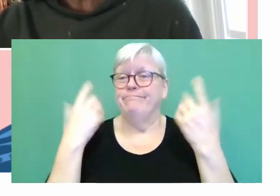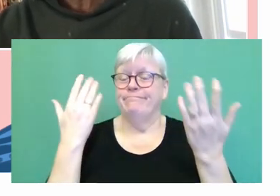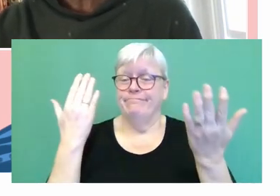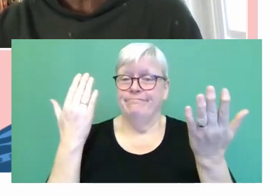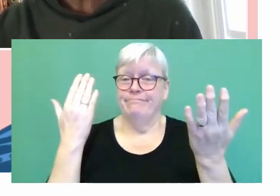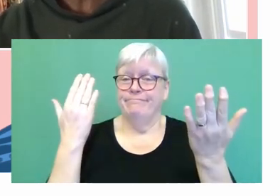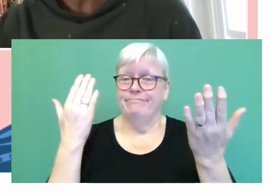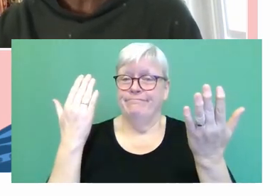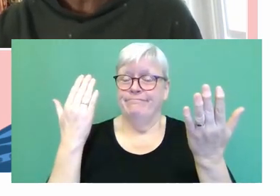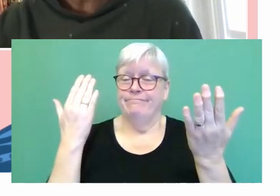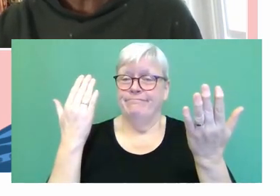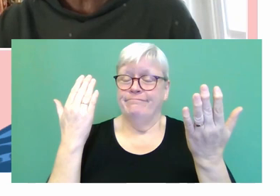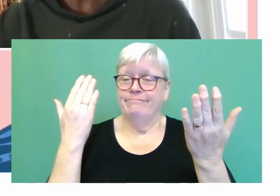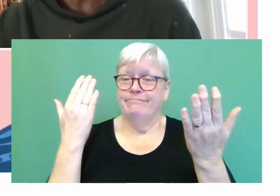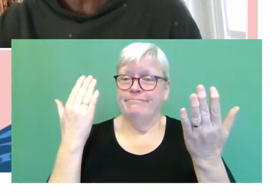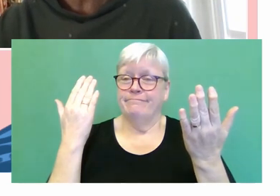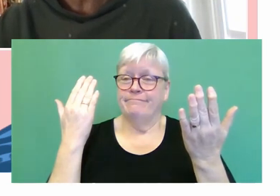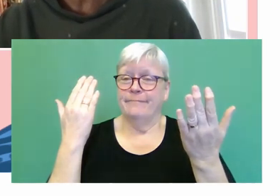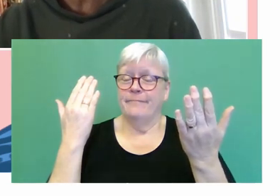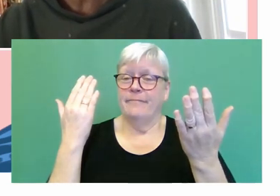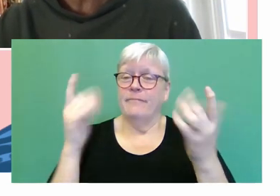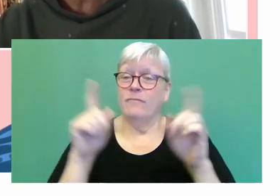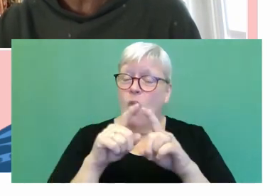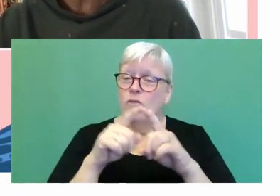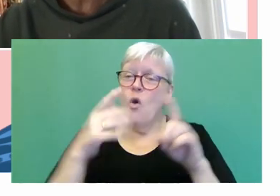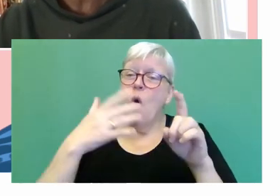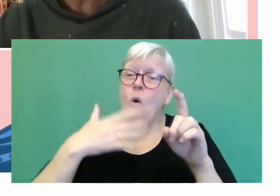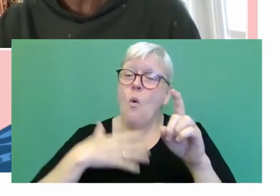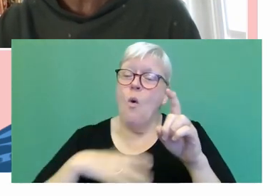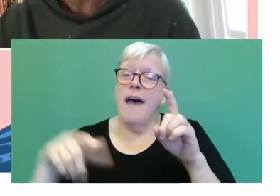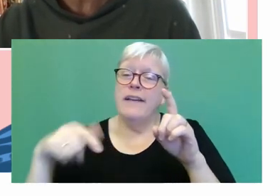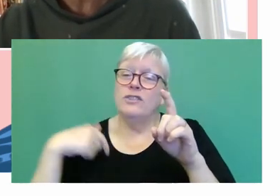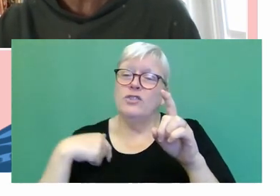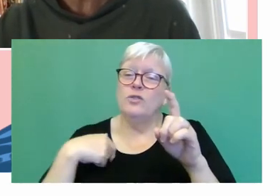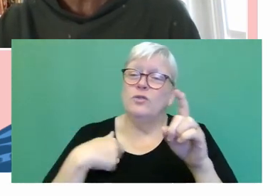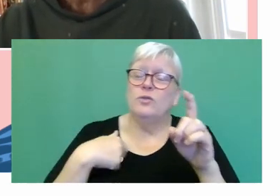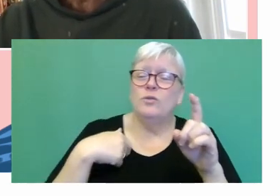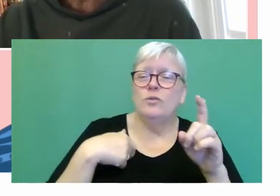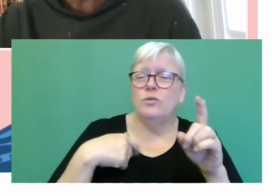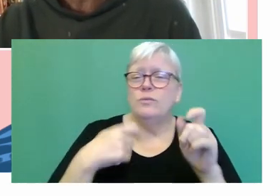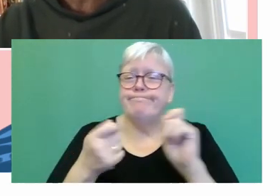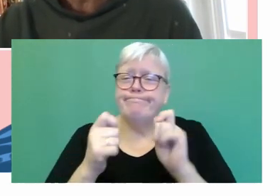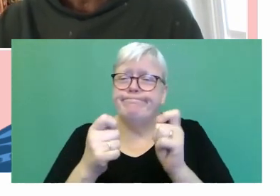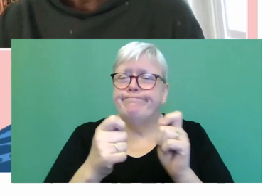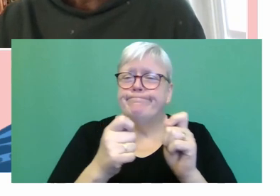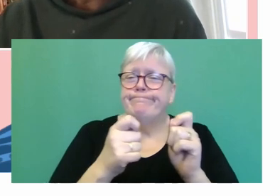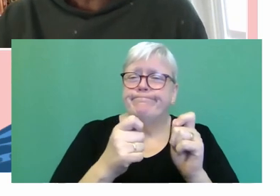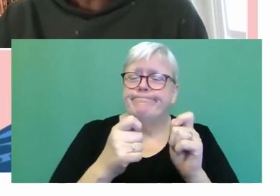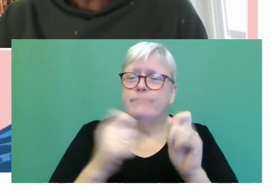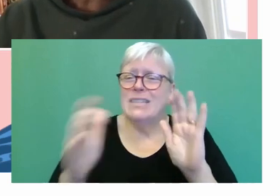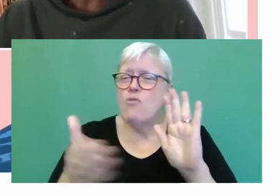I think I was sort of also wanting to play a bit with this stereotype of